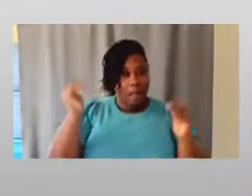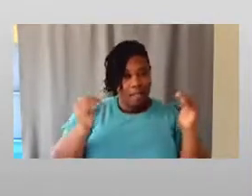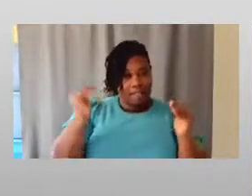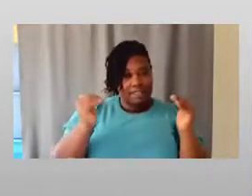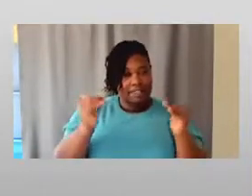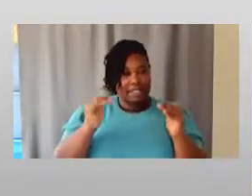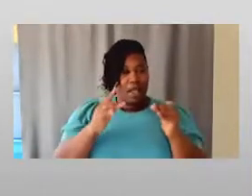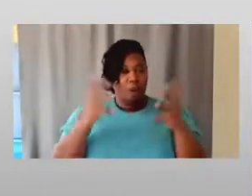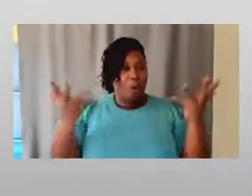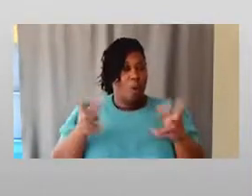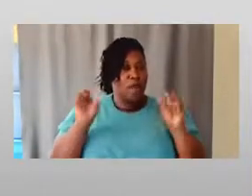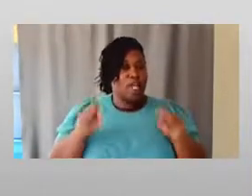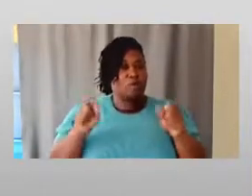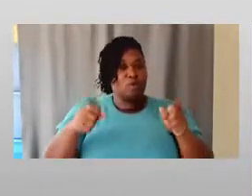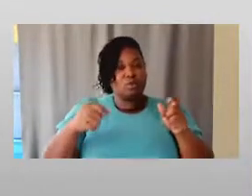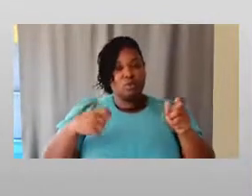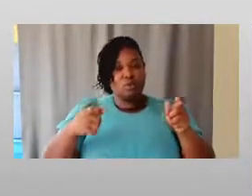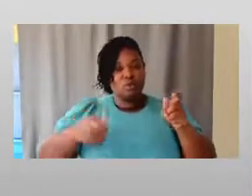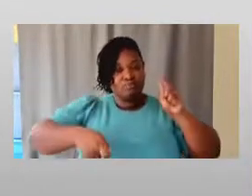again, to shake up that system.